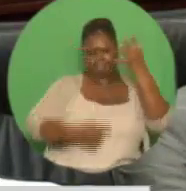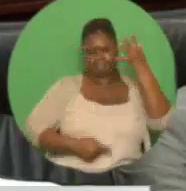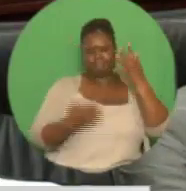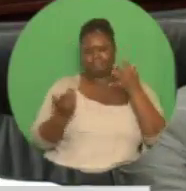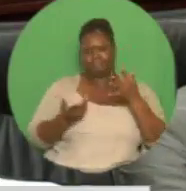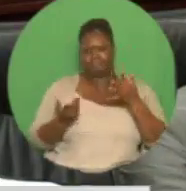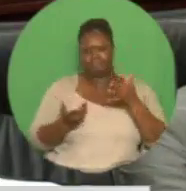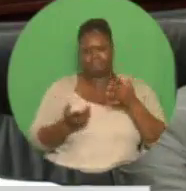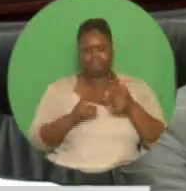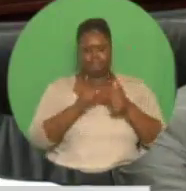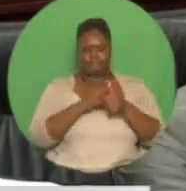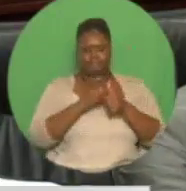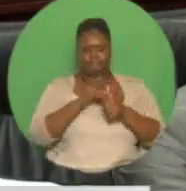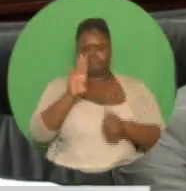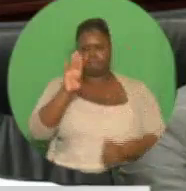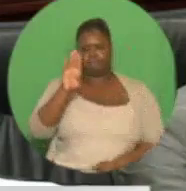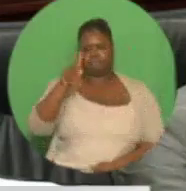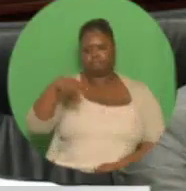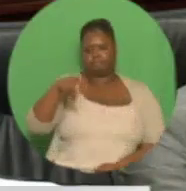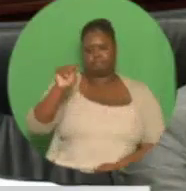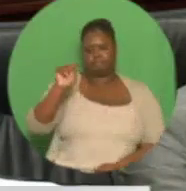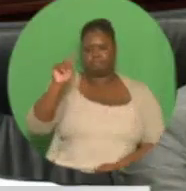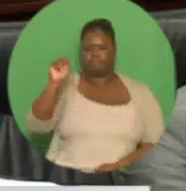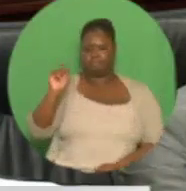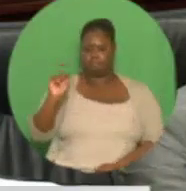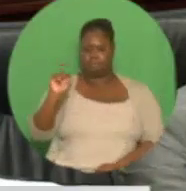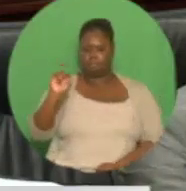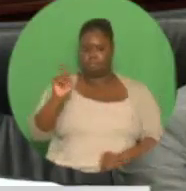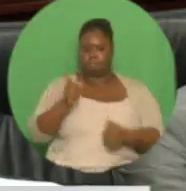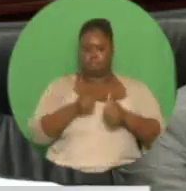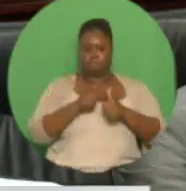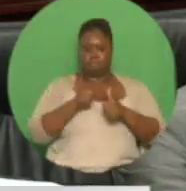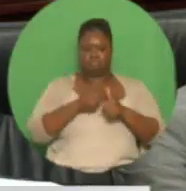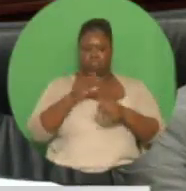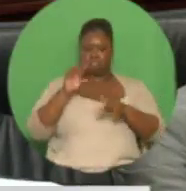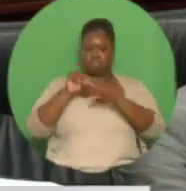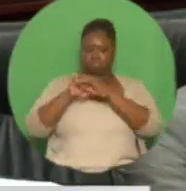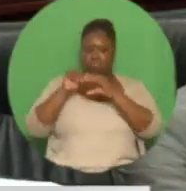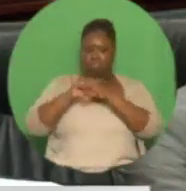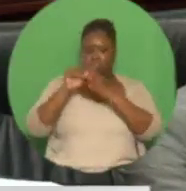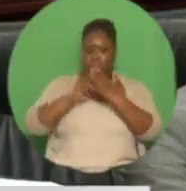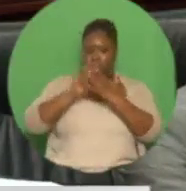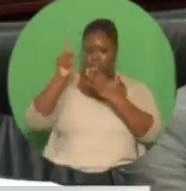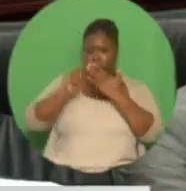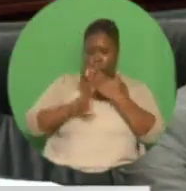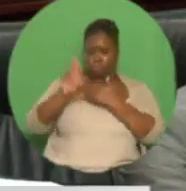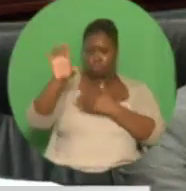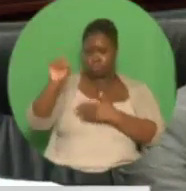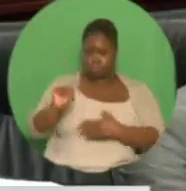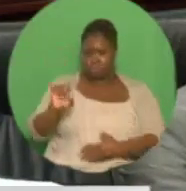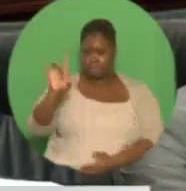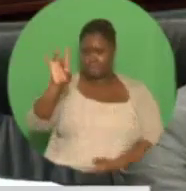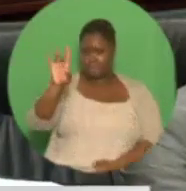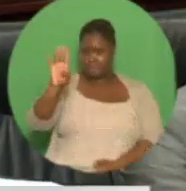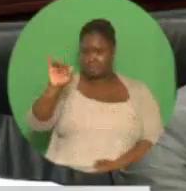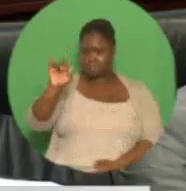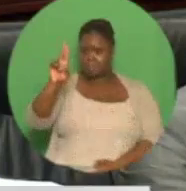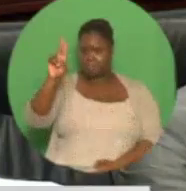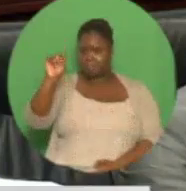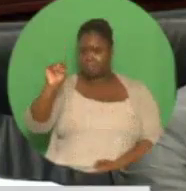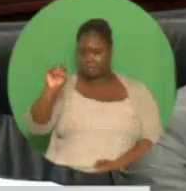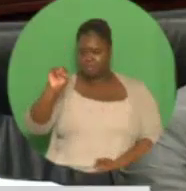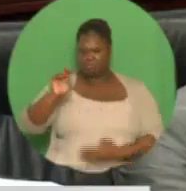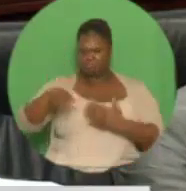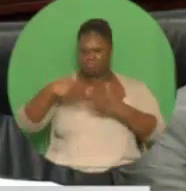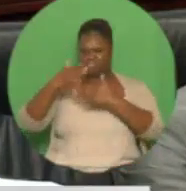BP Trinidad and Tobago announced an investment program of U.S. $8 billion over the next 10 years,